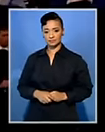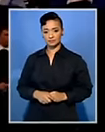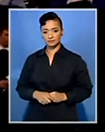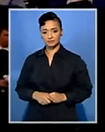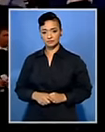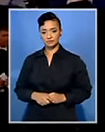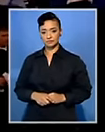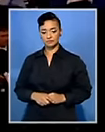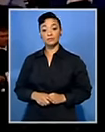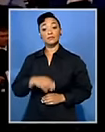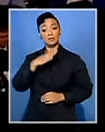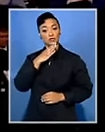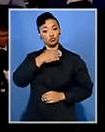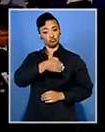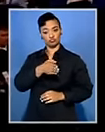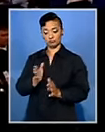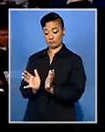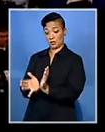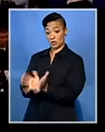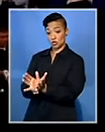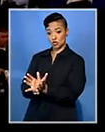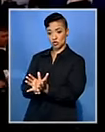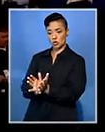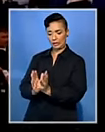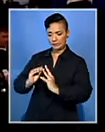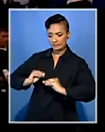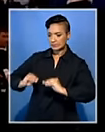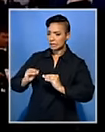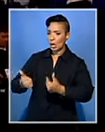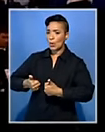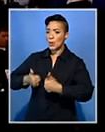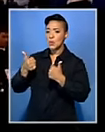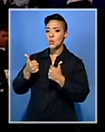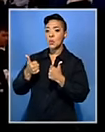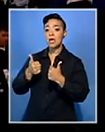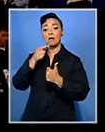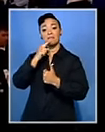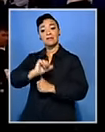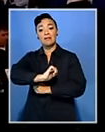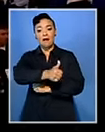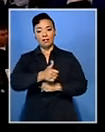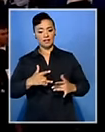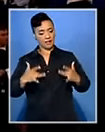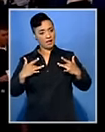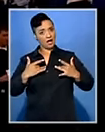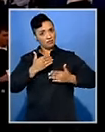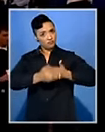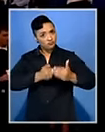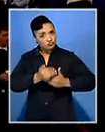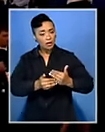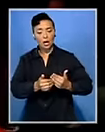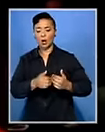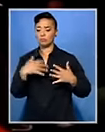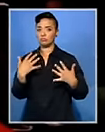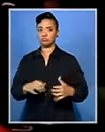in the field, being outside in the office was really, really a person with a lot of initiative. Pushed